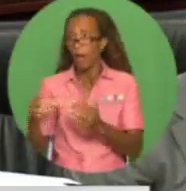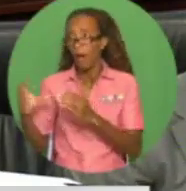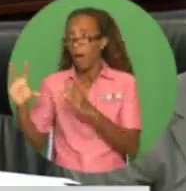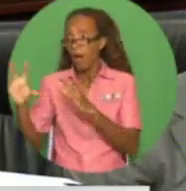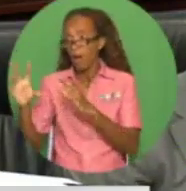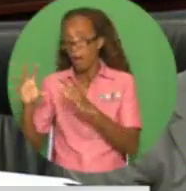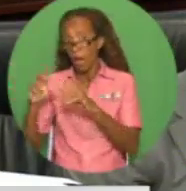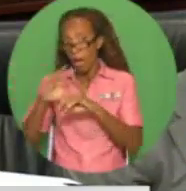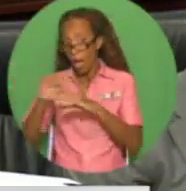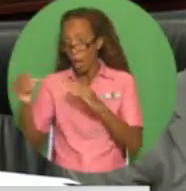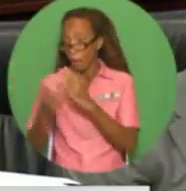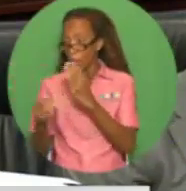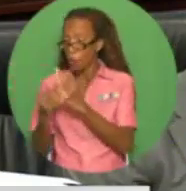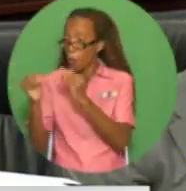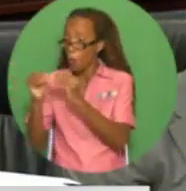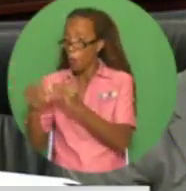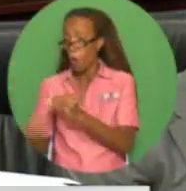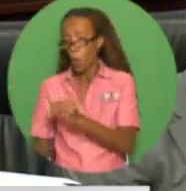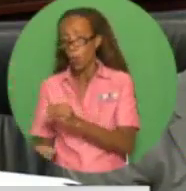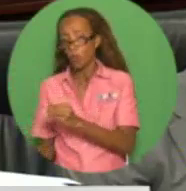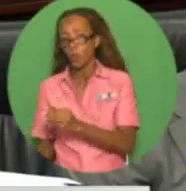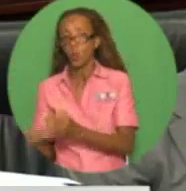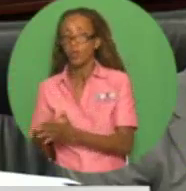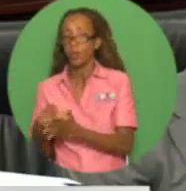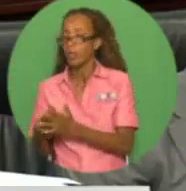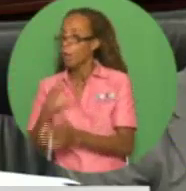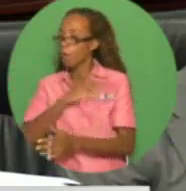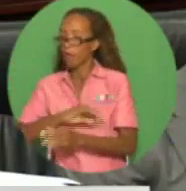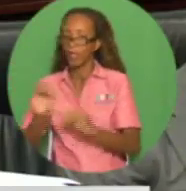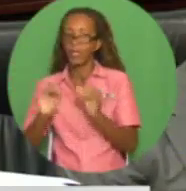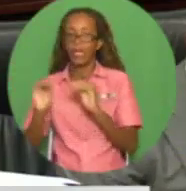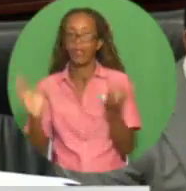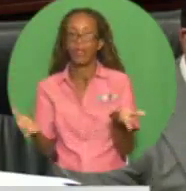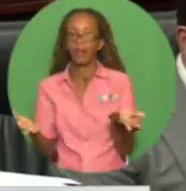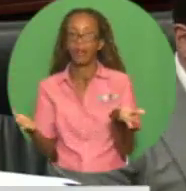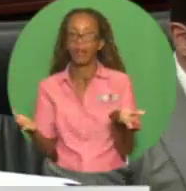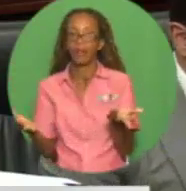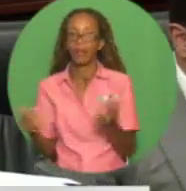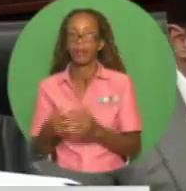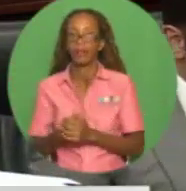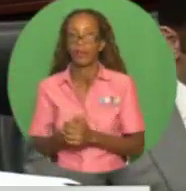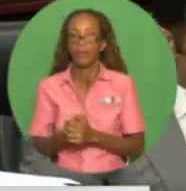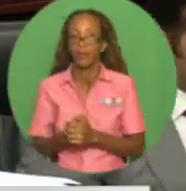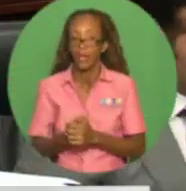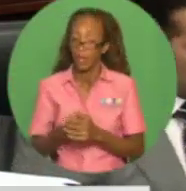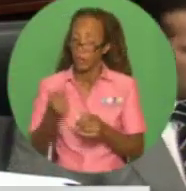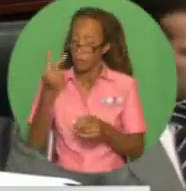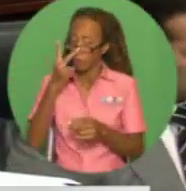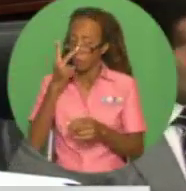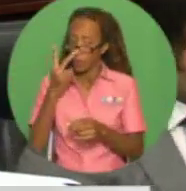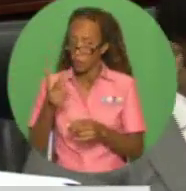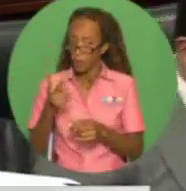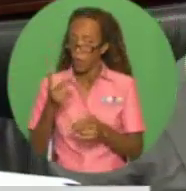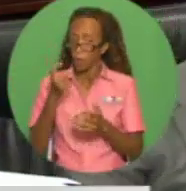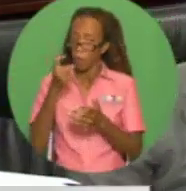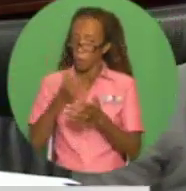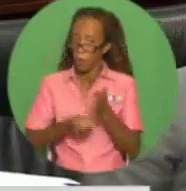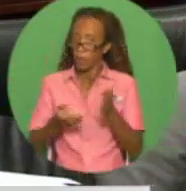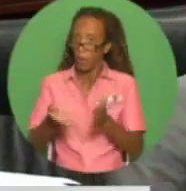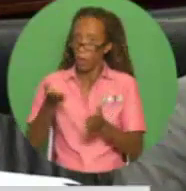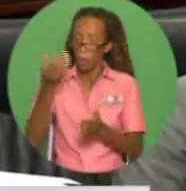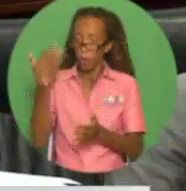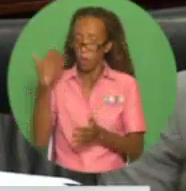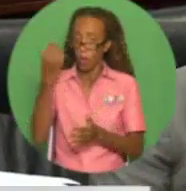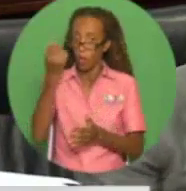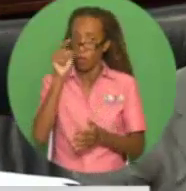persistent losses. The gasoline optimization program saw its cost rise from $2.45